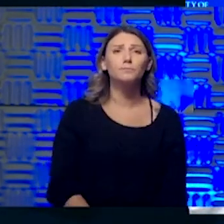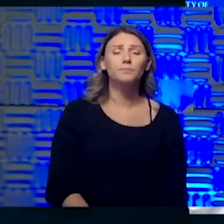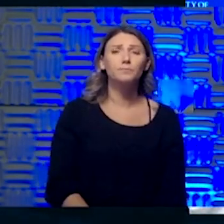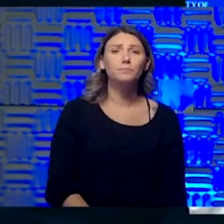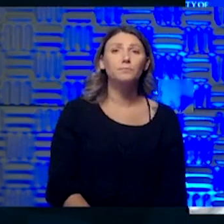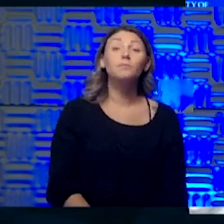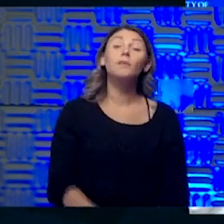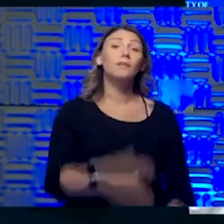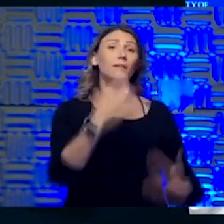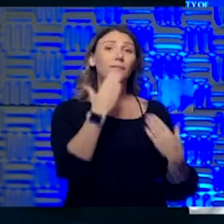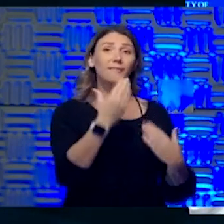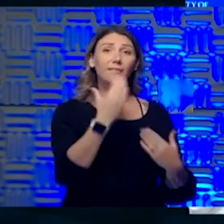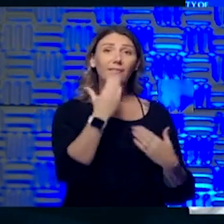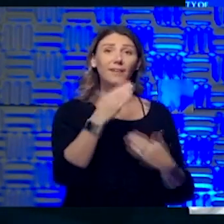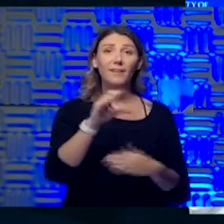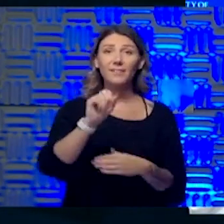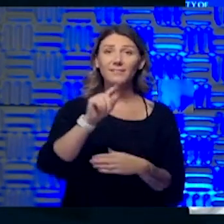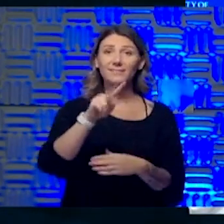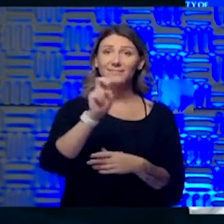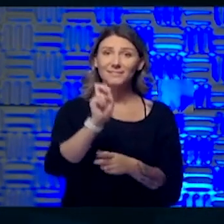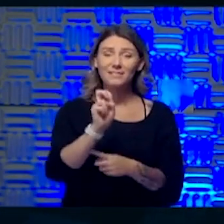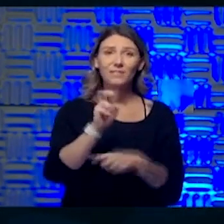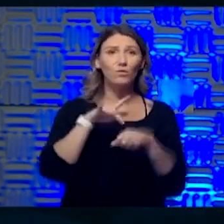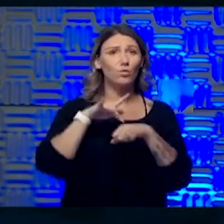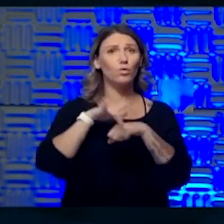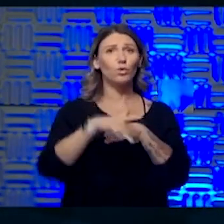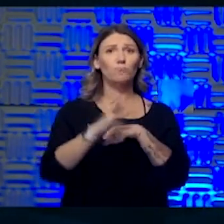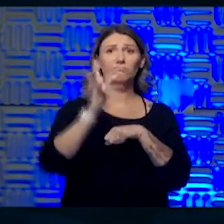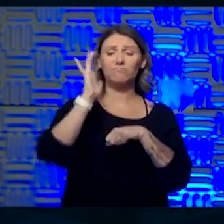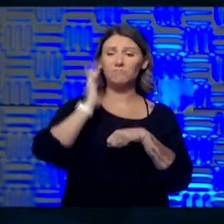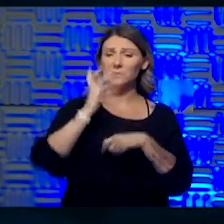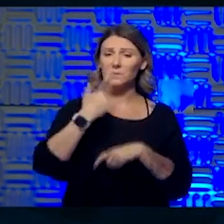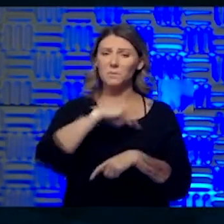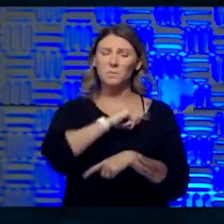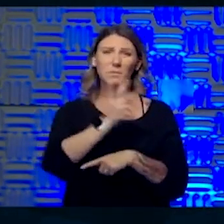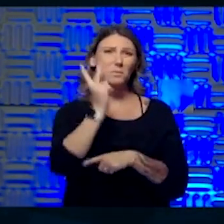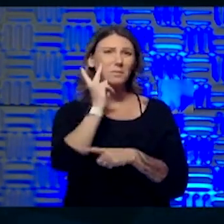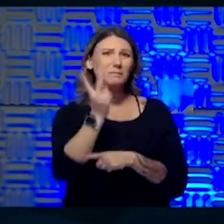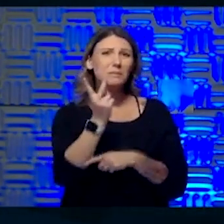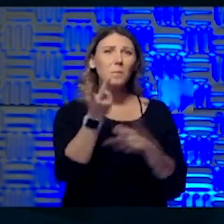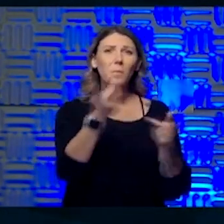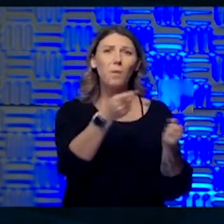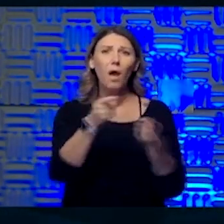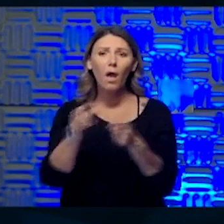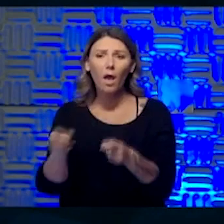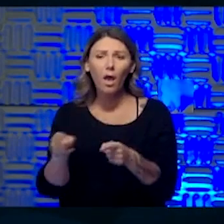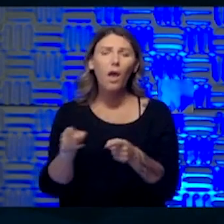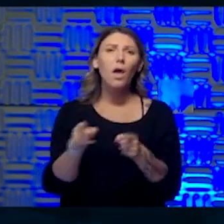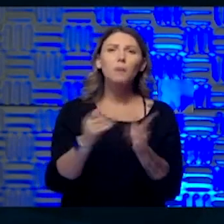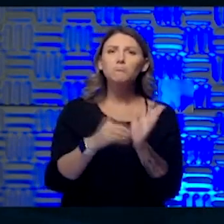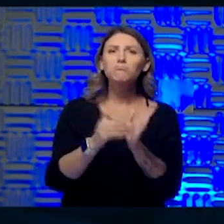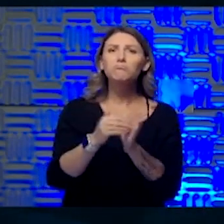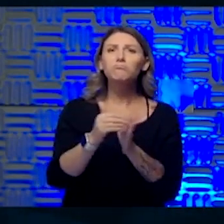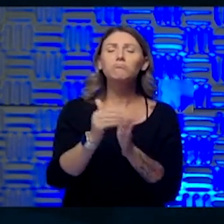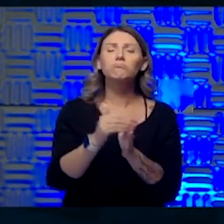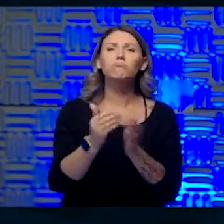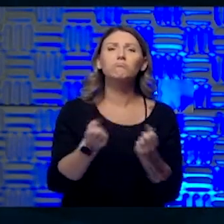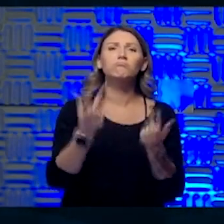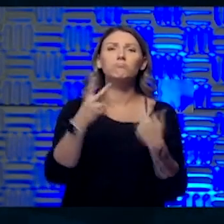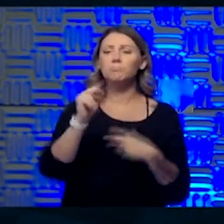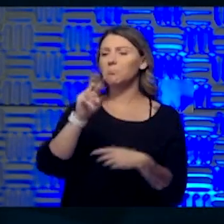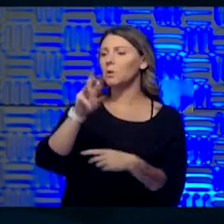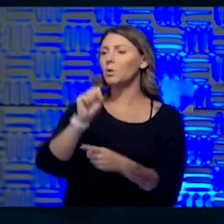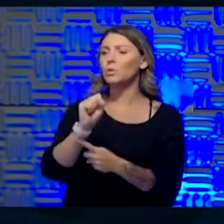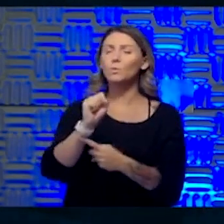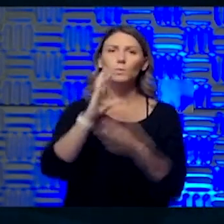Yeah. Thanks, Steve. You know, early on we were kind of watching trends and there were, there were a lot of news stories coming out about how heart attacks